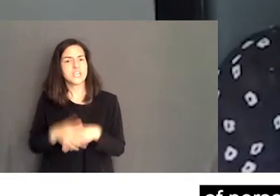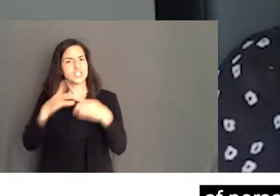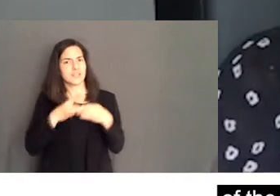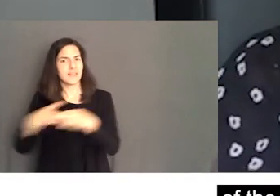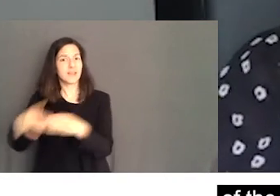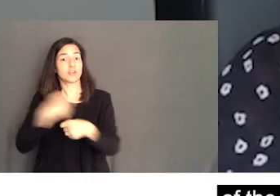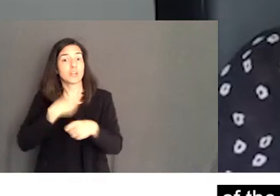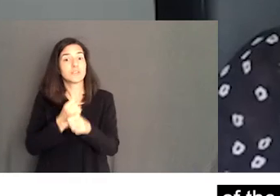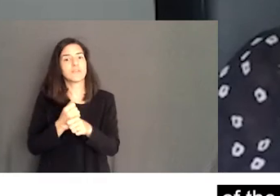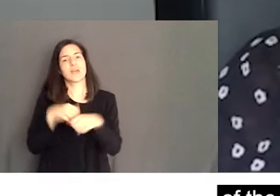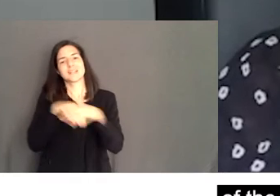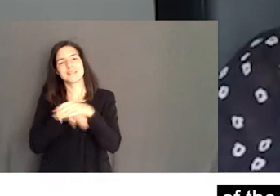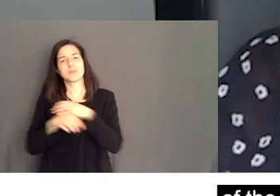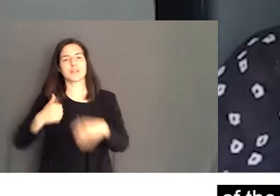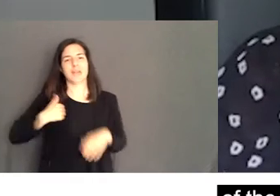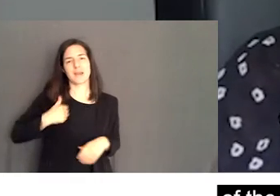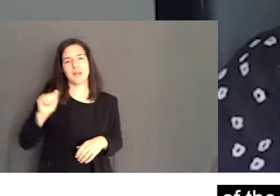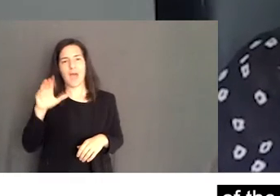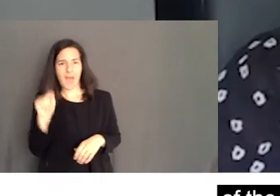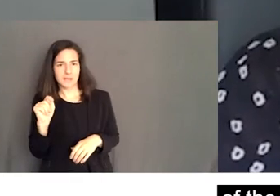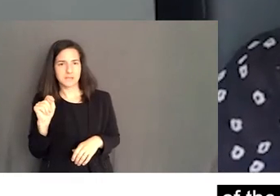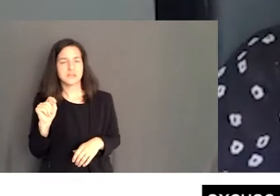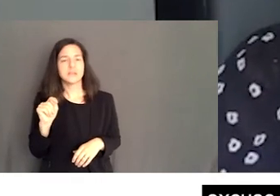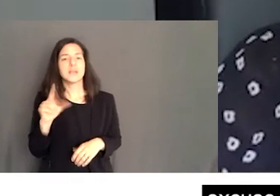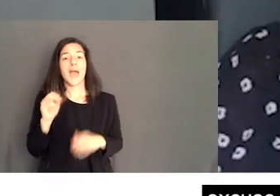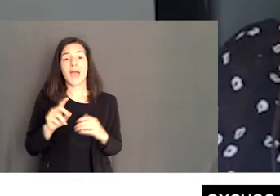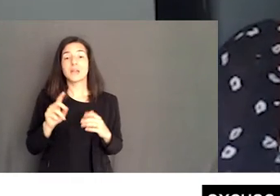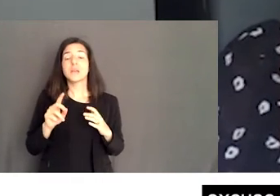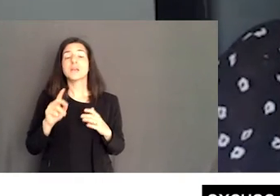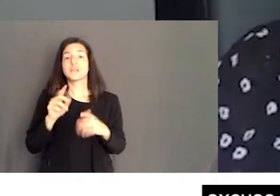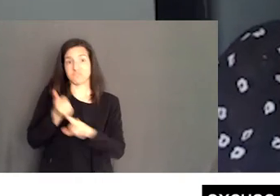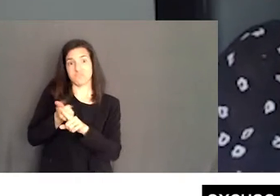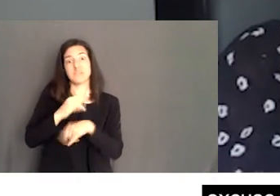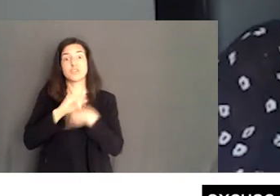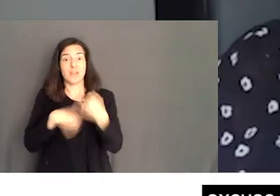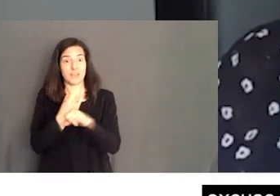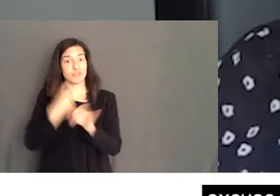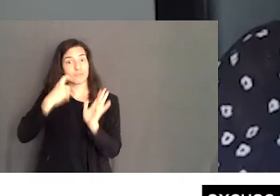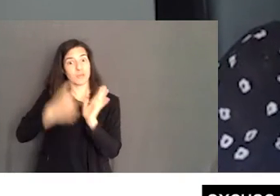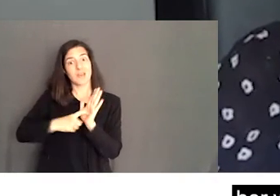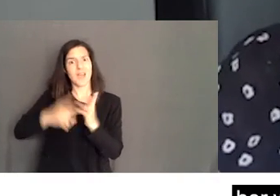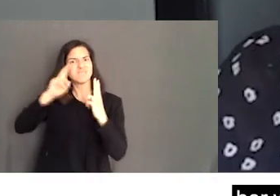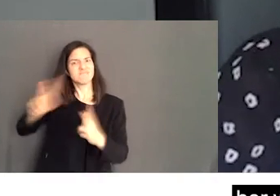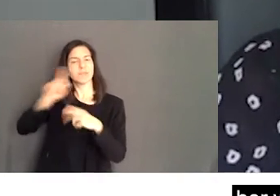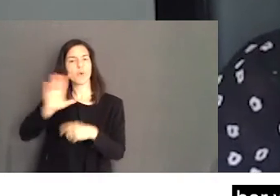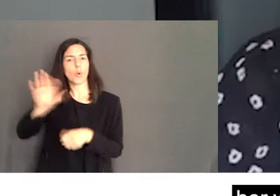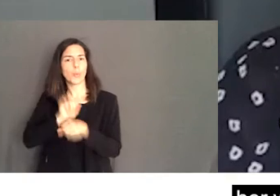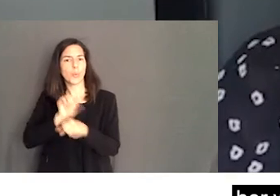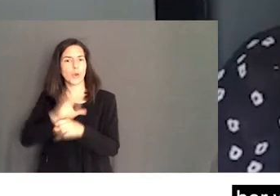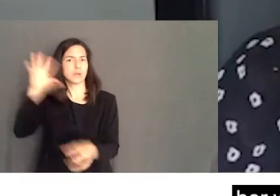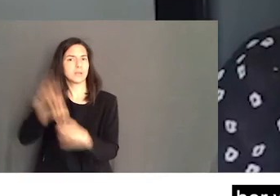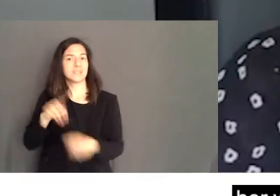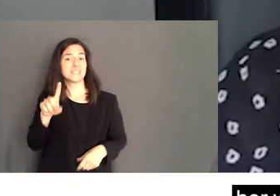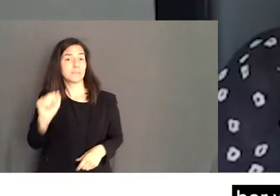creation of the Accessible Canada Act and is internationally recognized for her work in disability